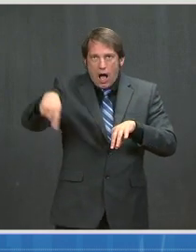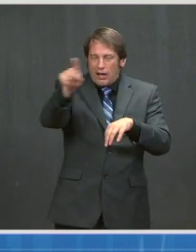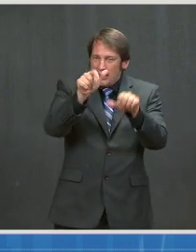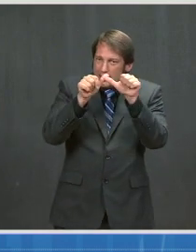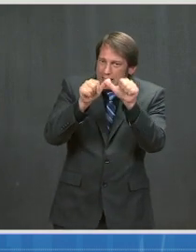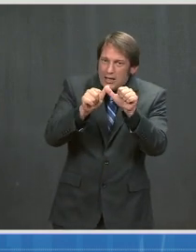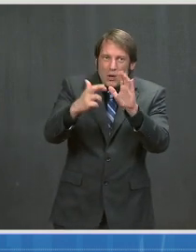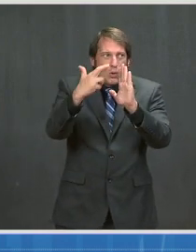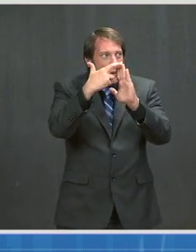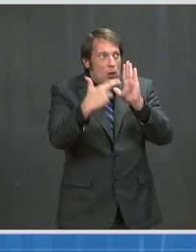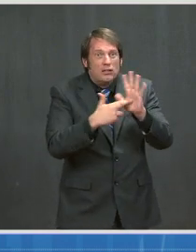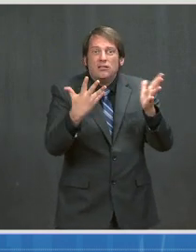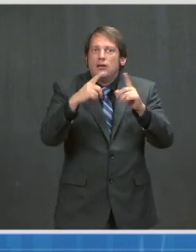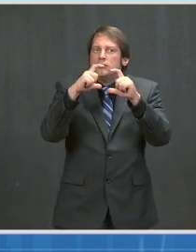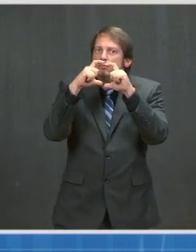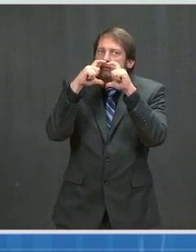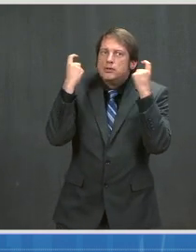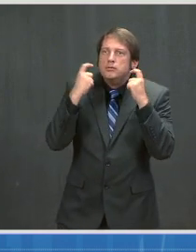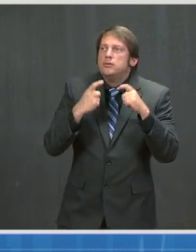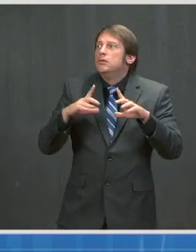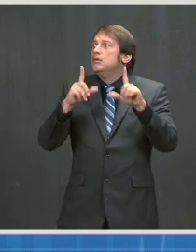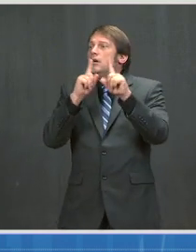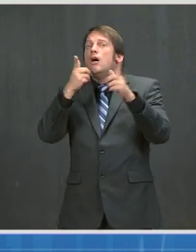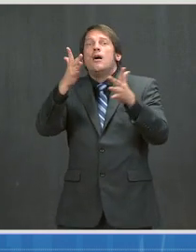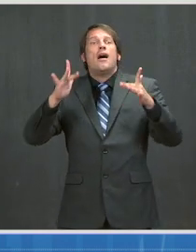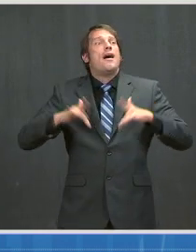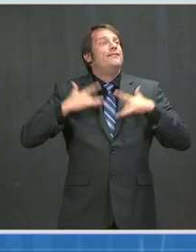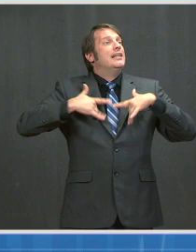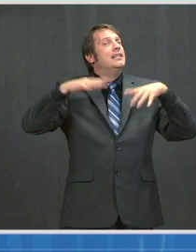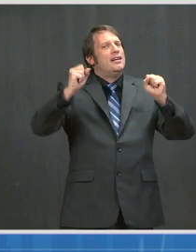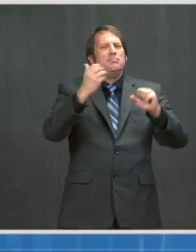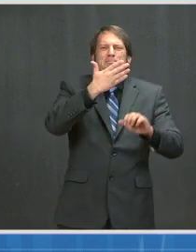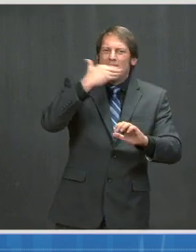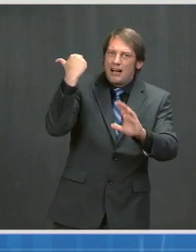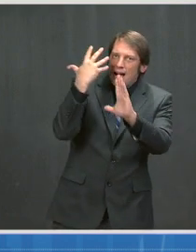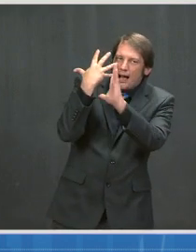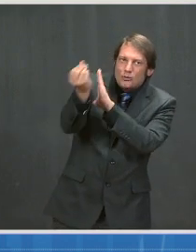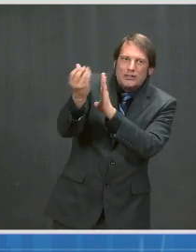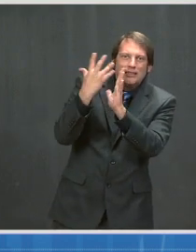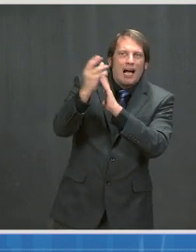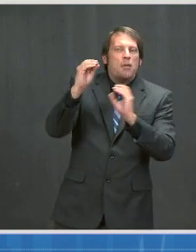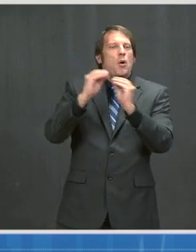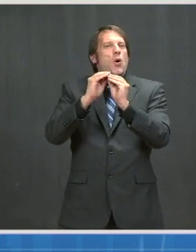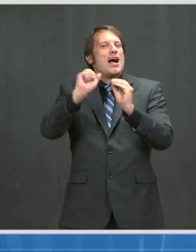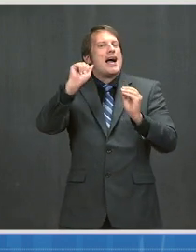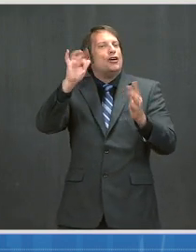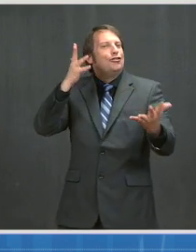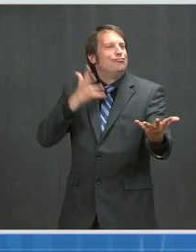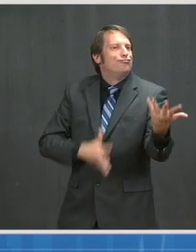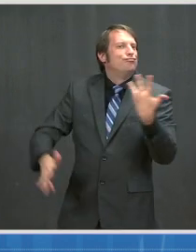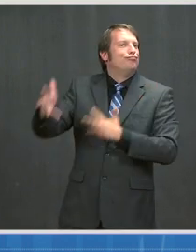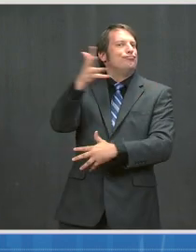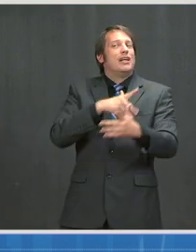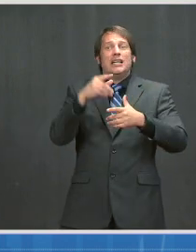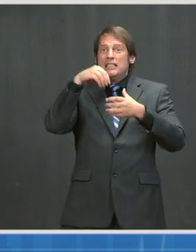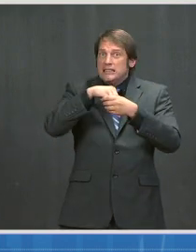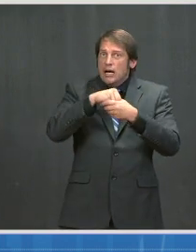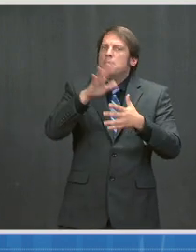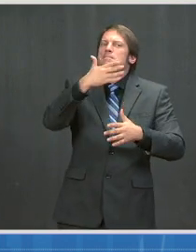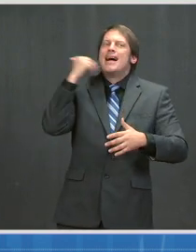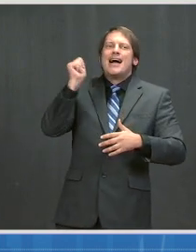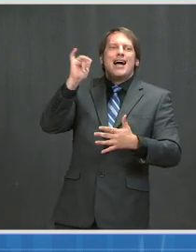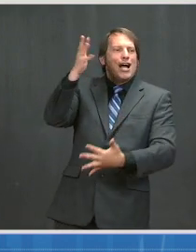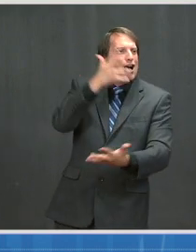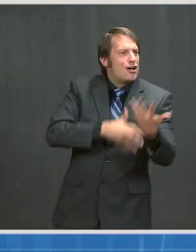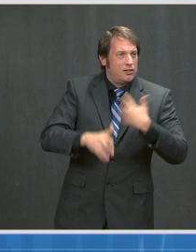improving building ventilation, and utilizing outdoor spaces as the weather allows. I finally want to highlight today